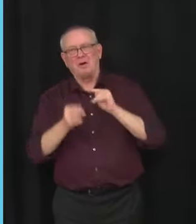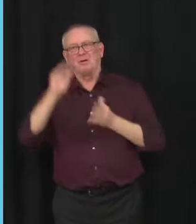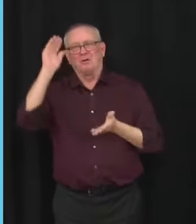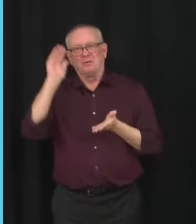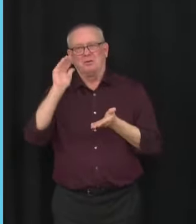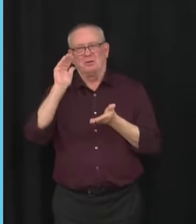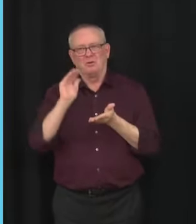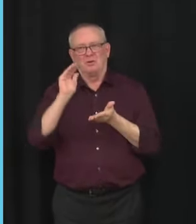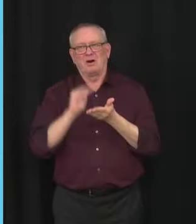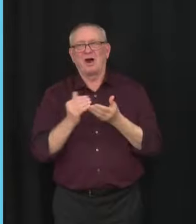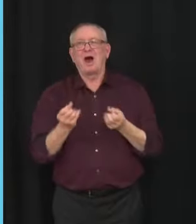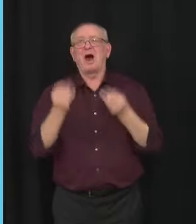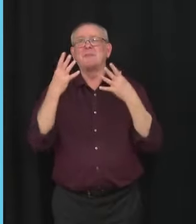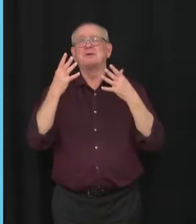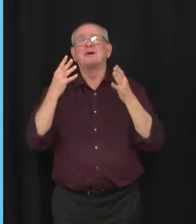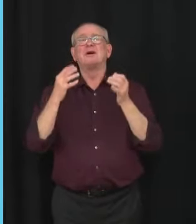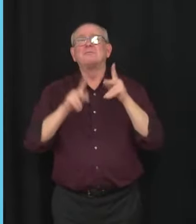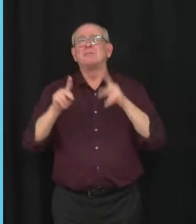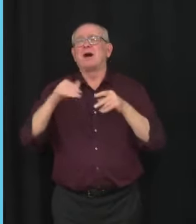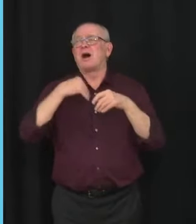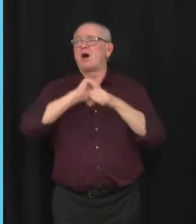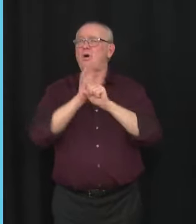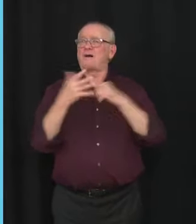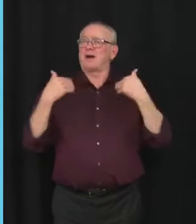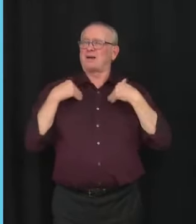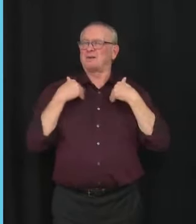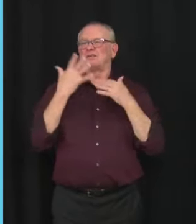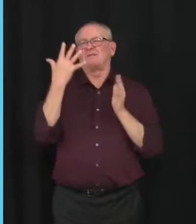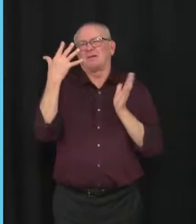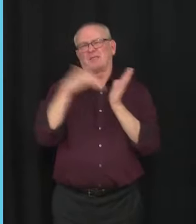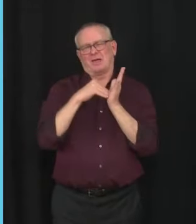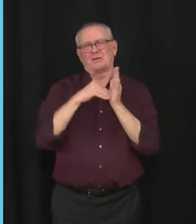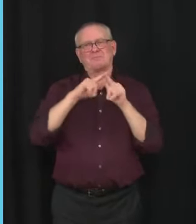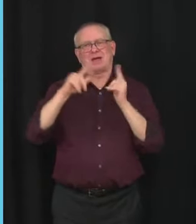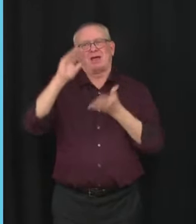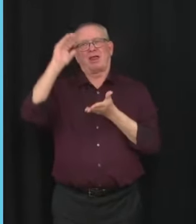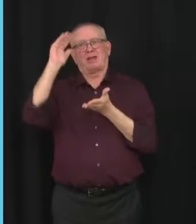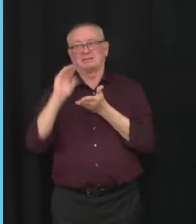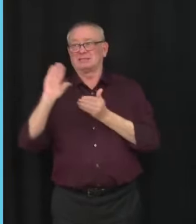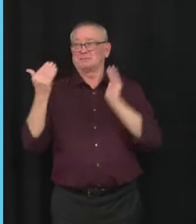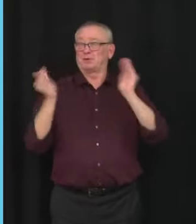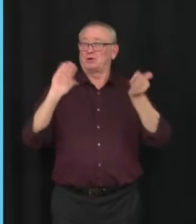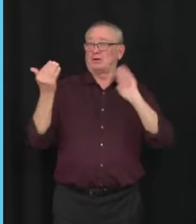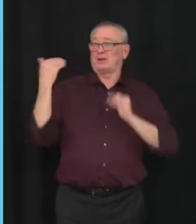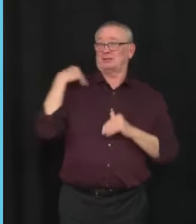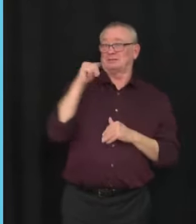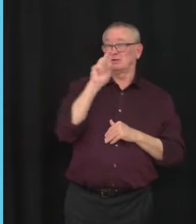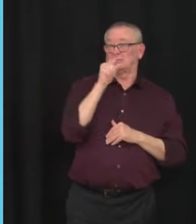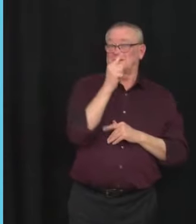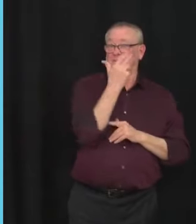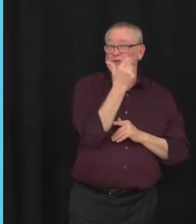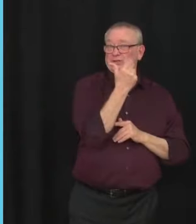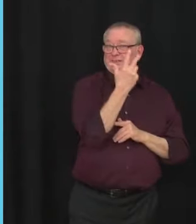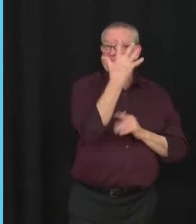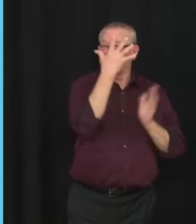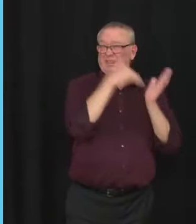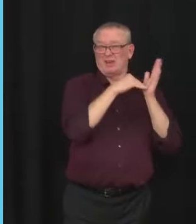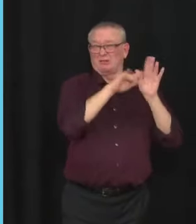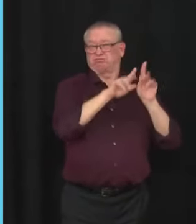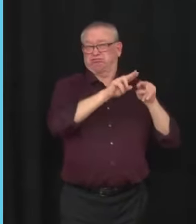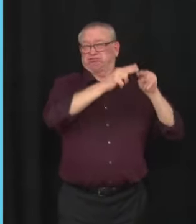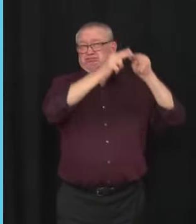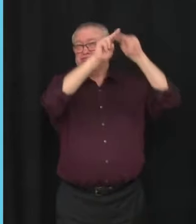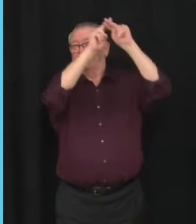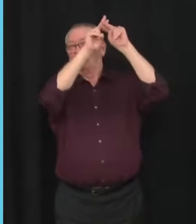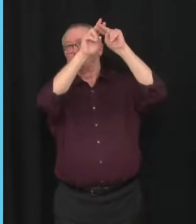province, the lowest level that we've seen since August 13th. That's 4,800 less active cases than a month ago,